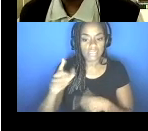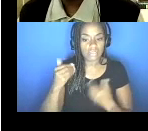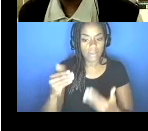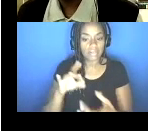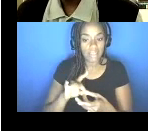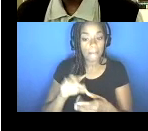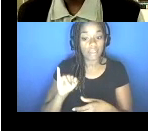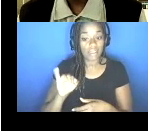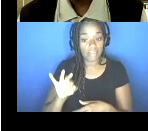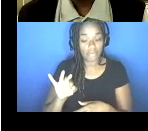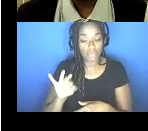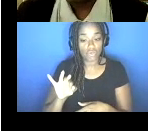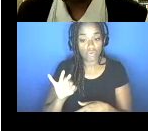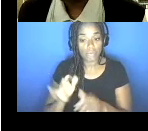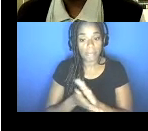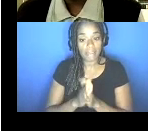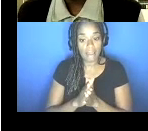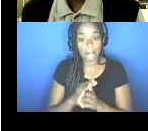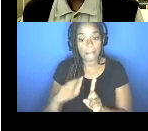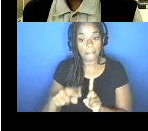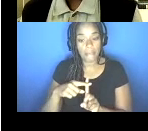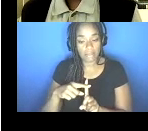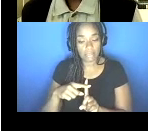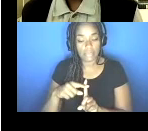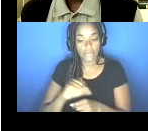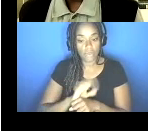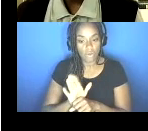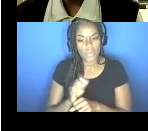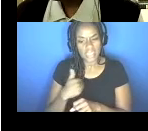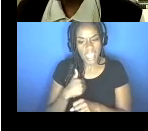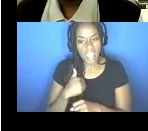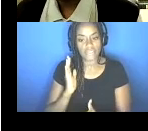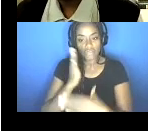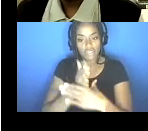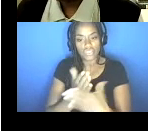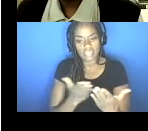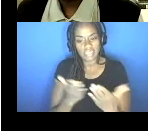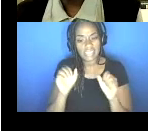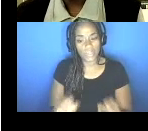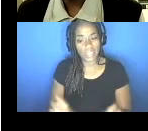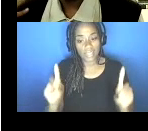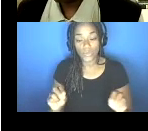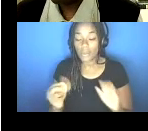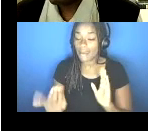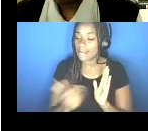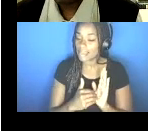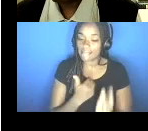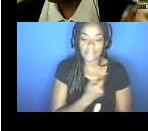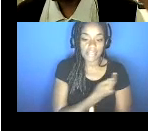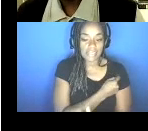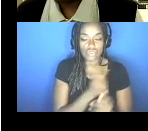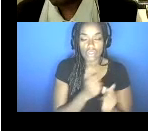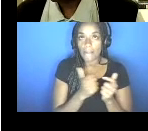positive and there's, there's interventions and things that we can do. Again, you know, vaccinations are a big